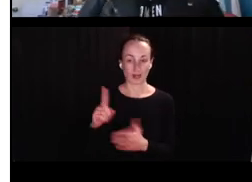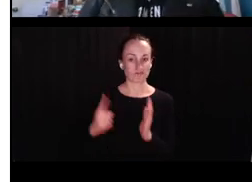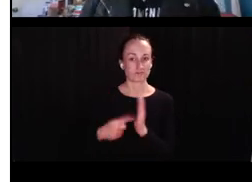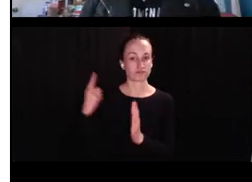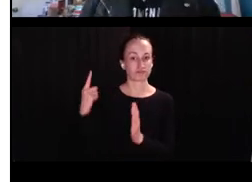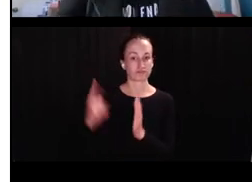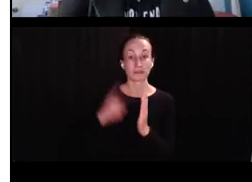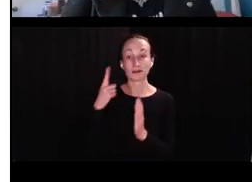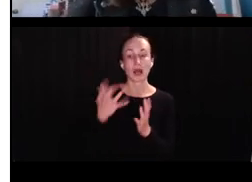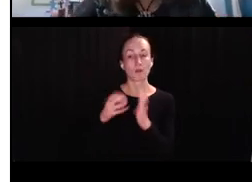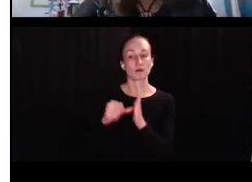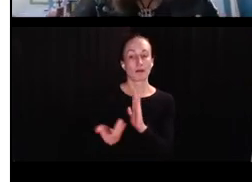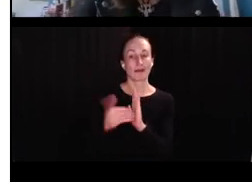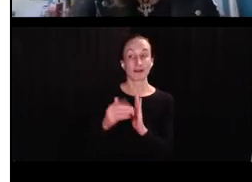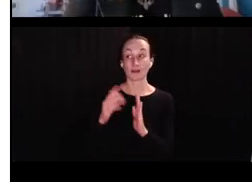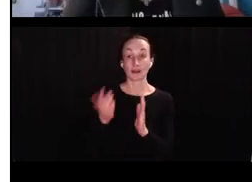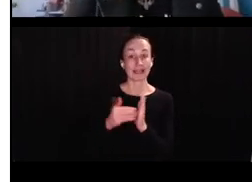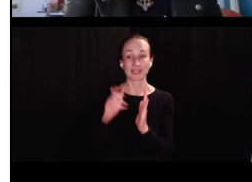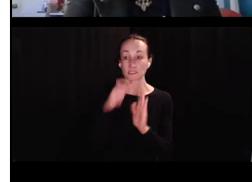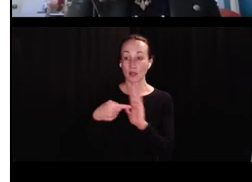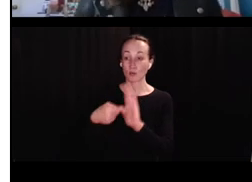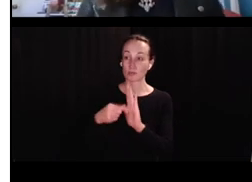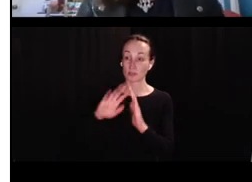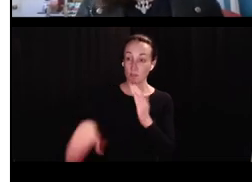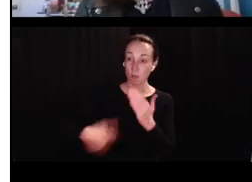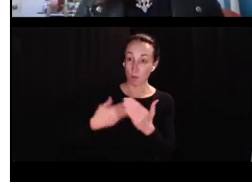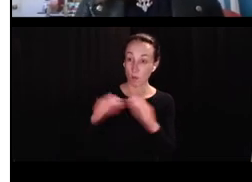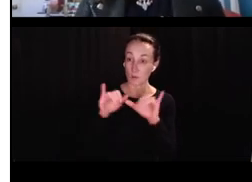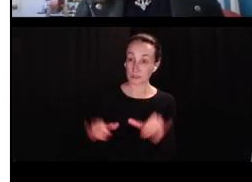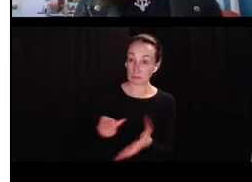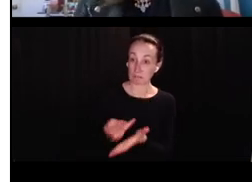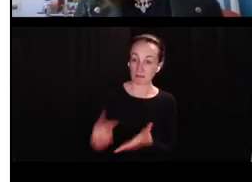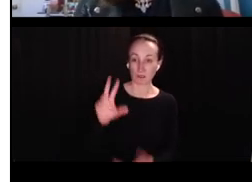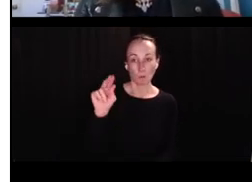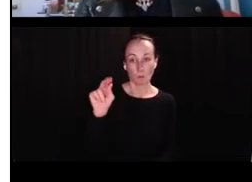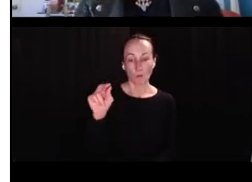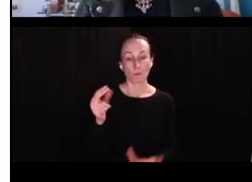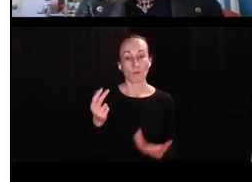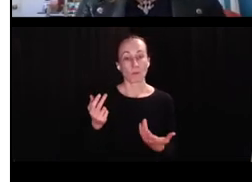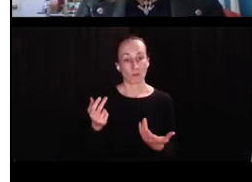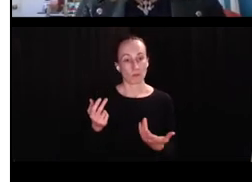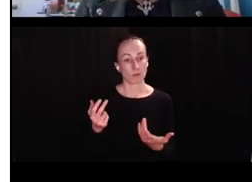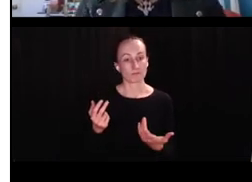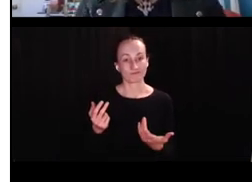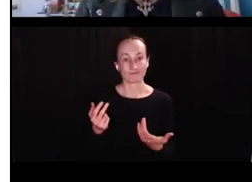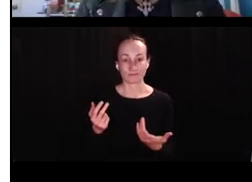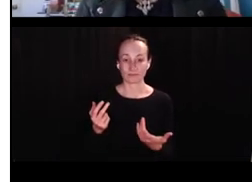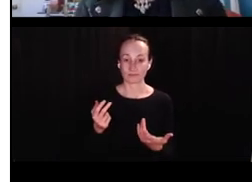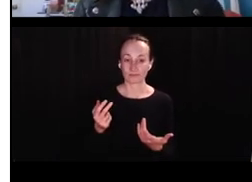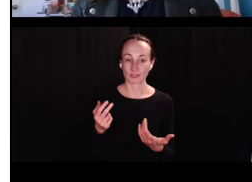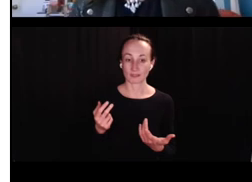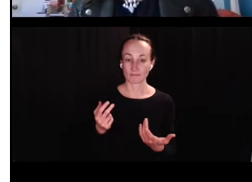low rate. And I just want to point that out again, because again, this is not system-wide failure that's happening.